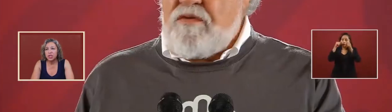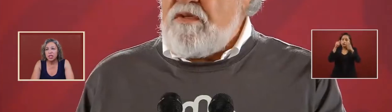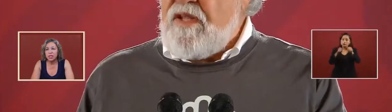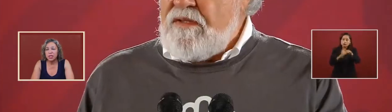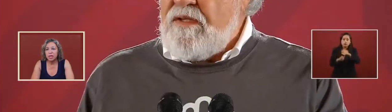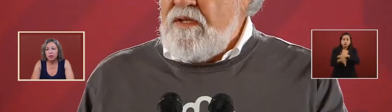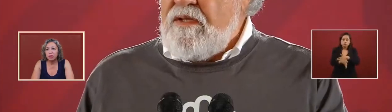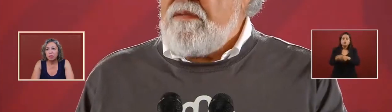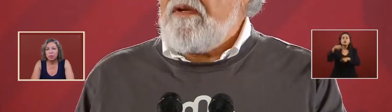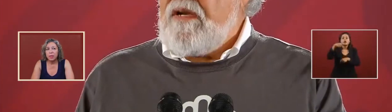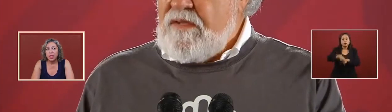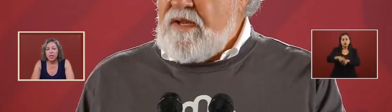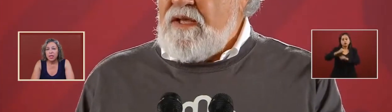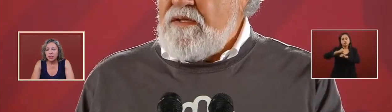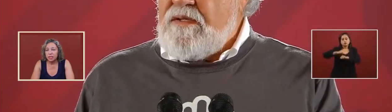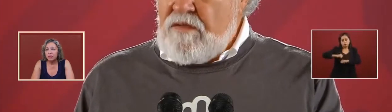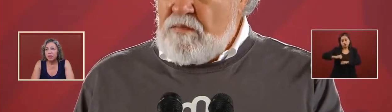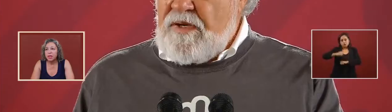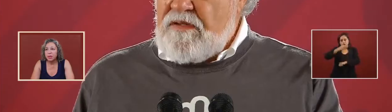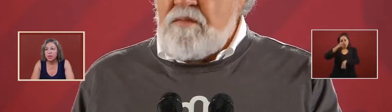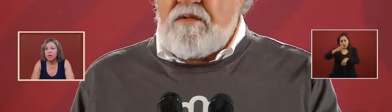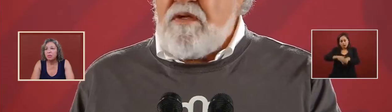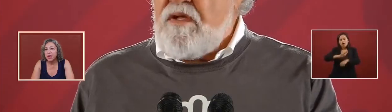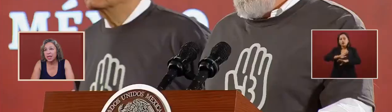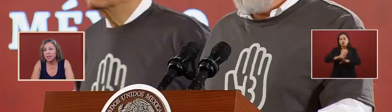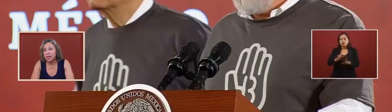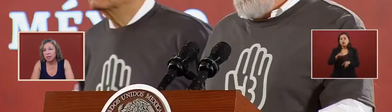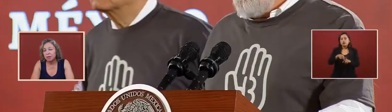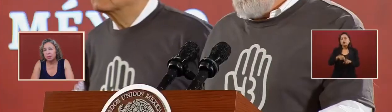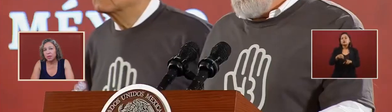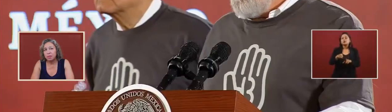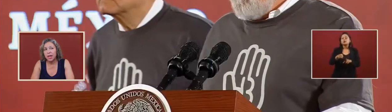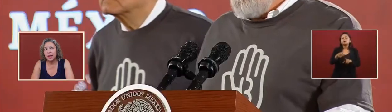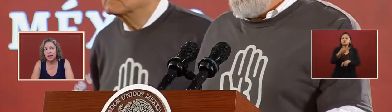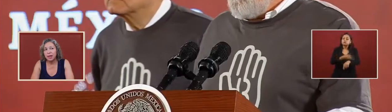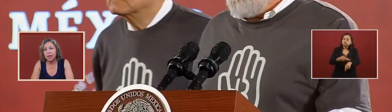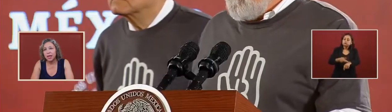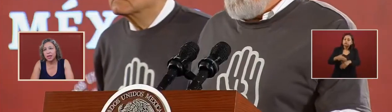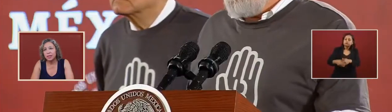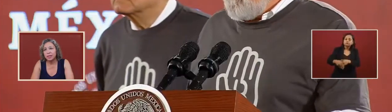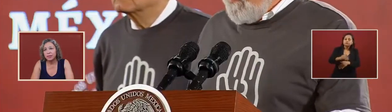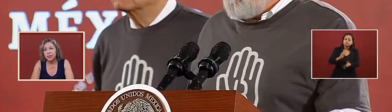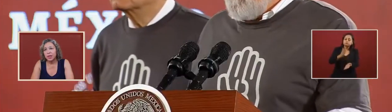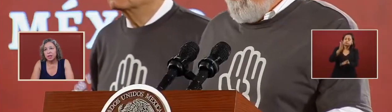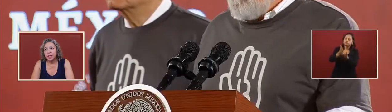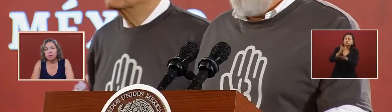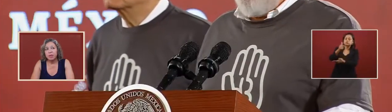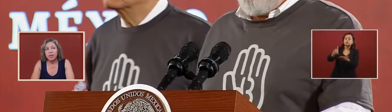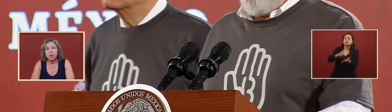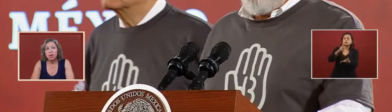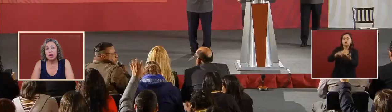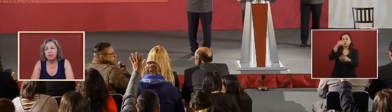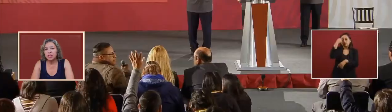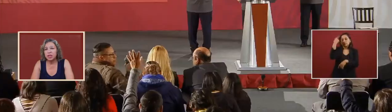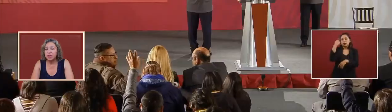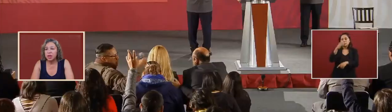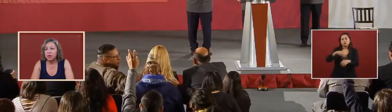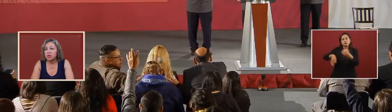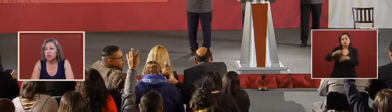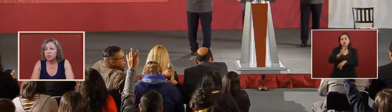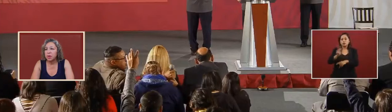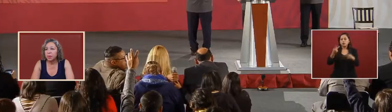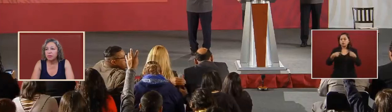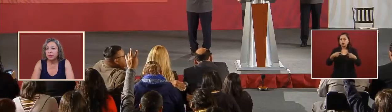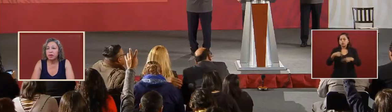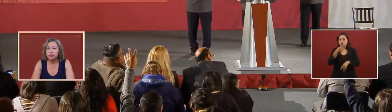specialized in that group yes they're familiar with him but he is not the the main guy in case but they will offer security